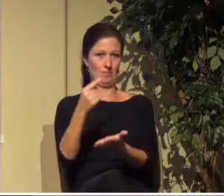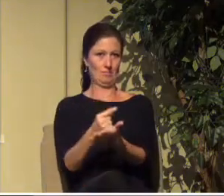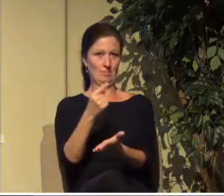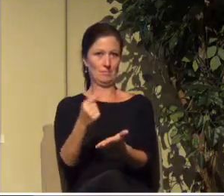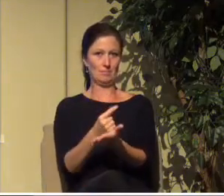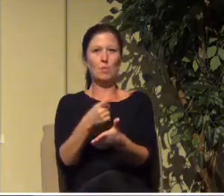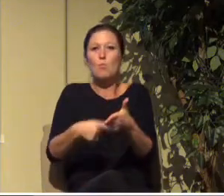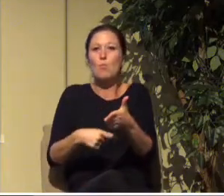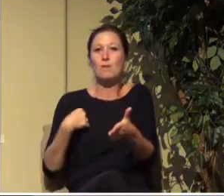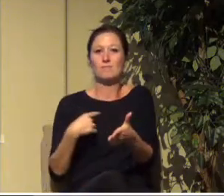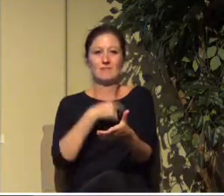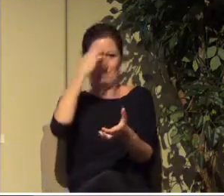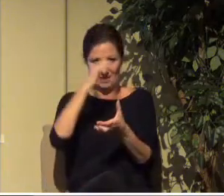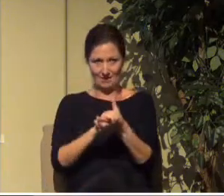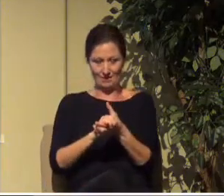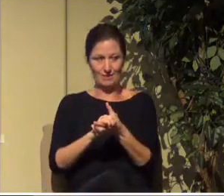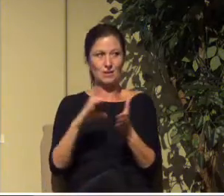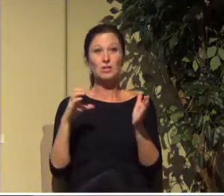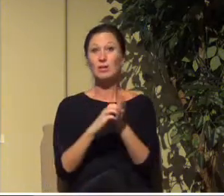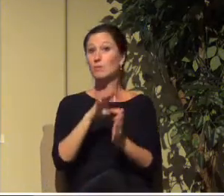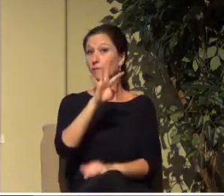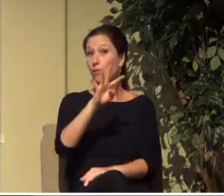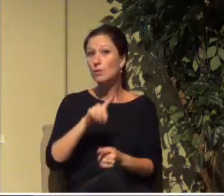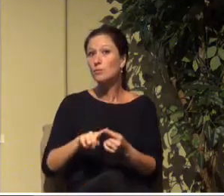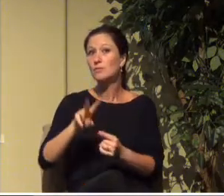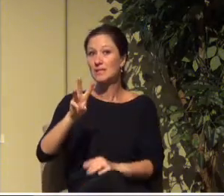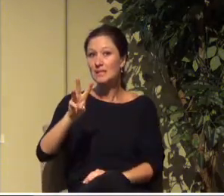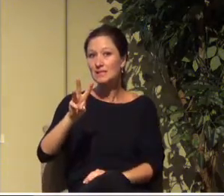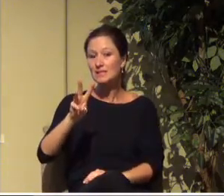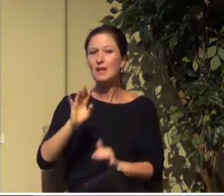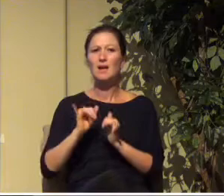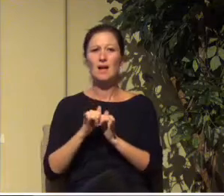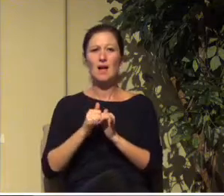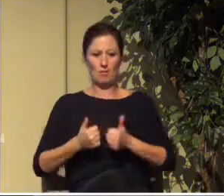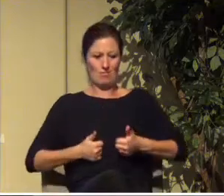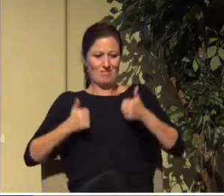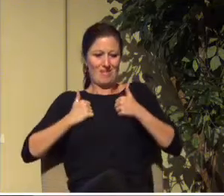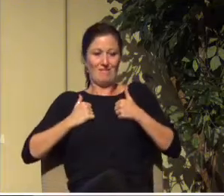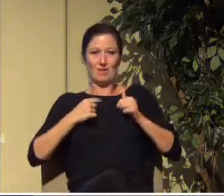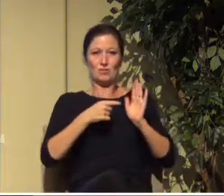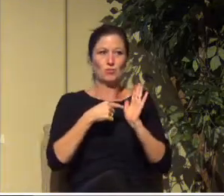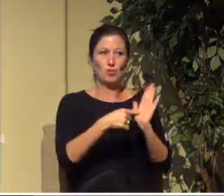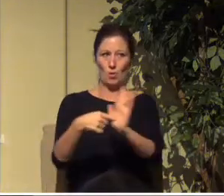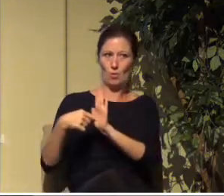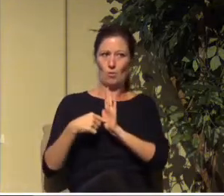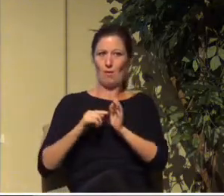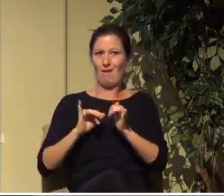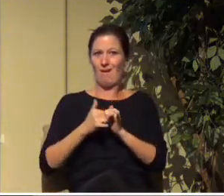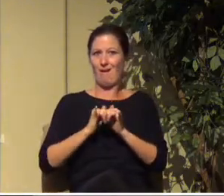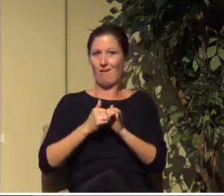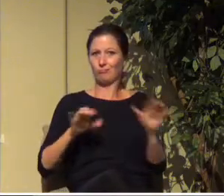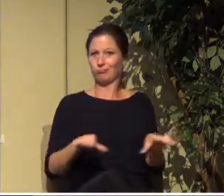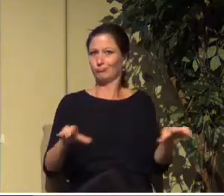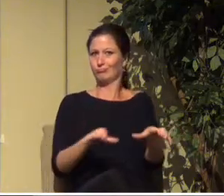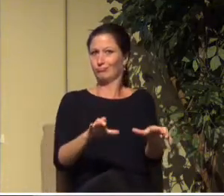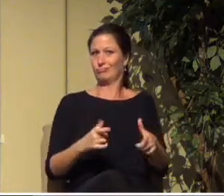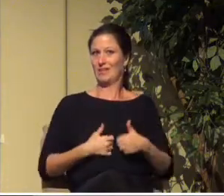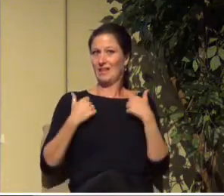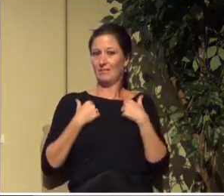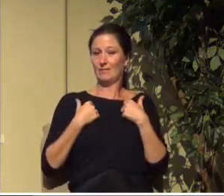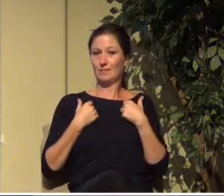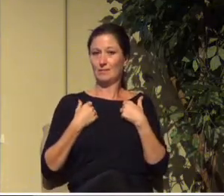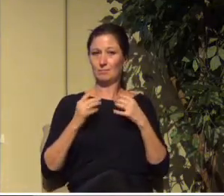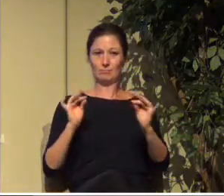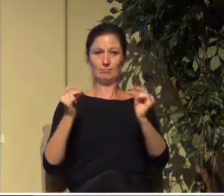What we believe. Chapters 4 to 6 are about how we live it out. What we believe, how we live it out. Boom. One book.